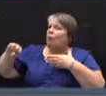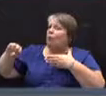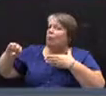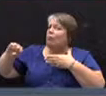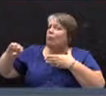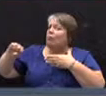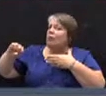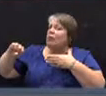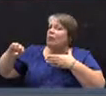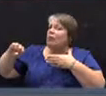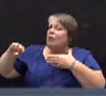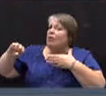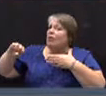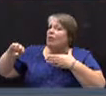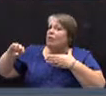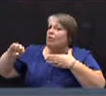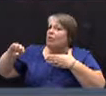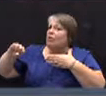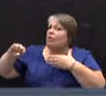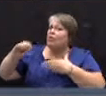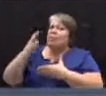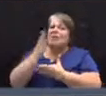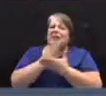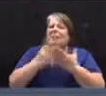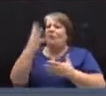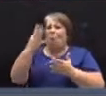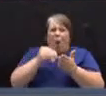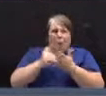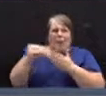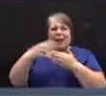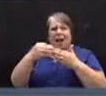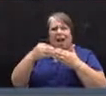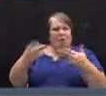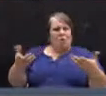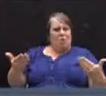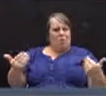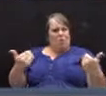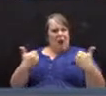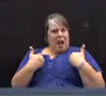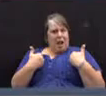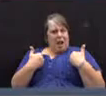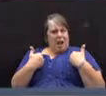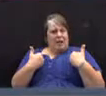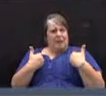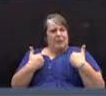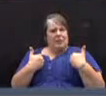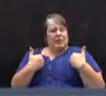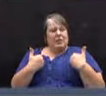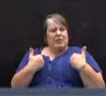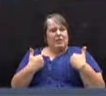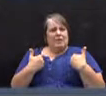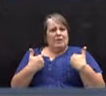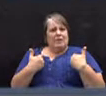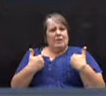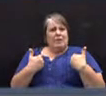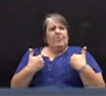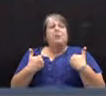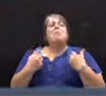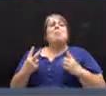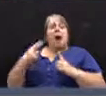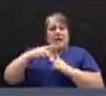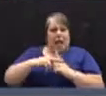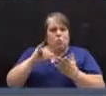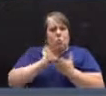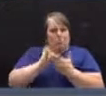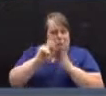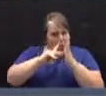some $4 million that we have that are assigned to that project,